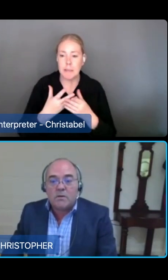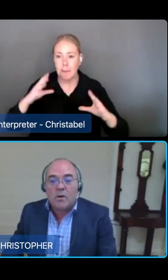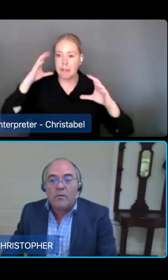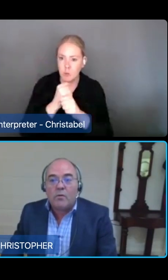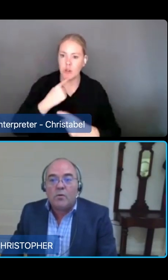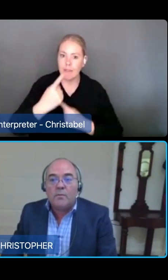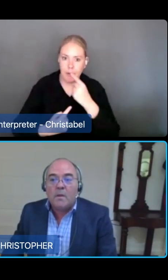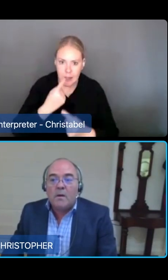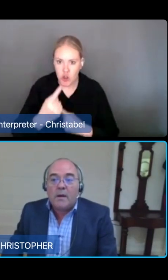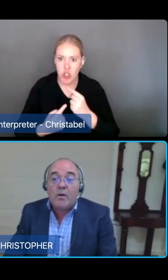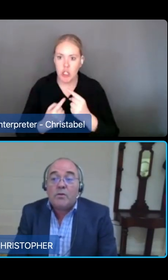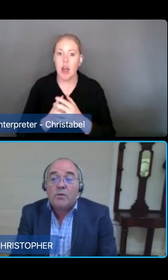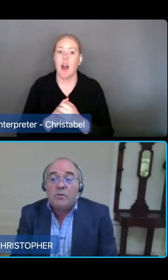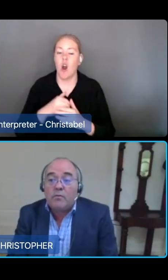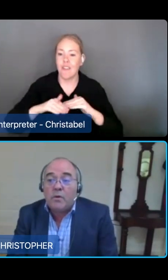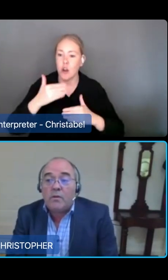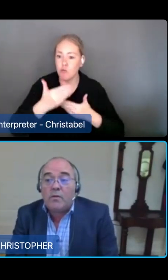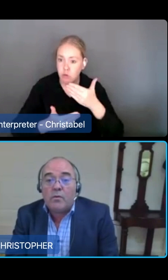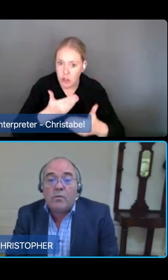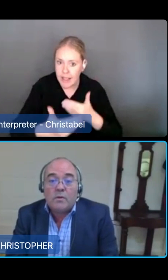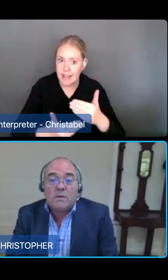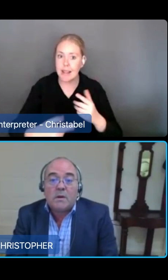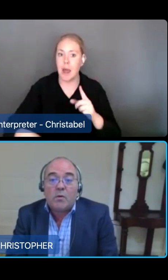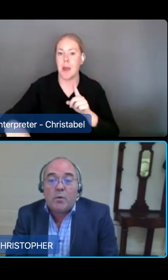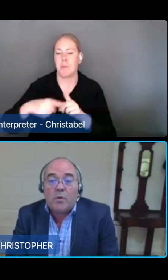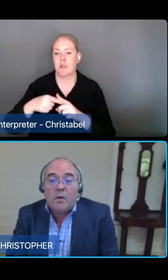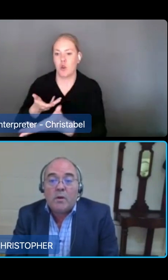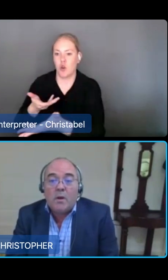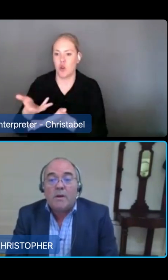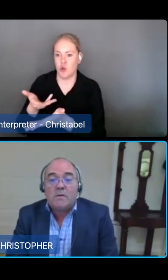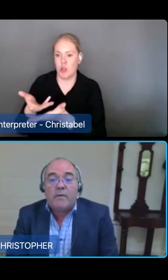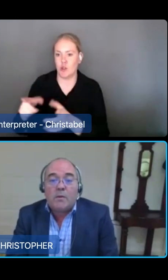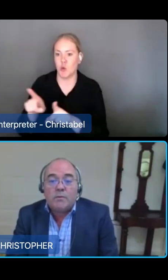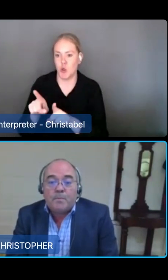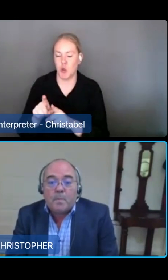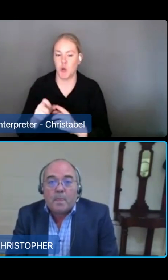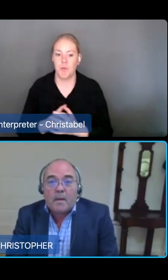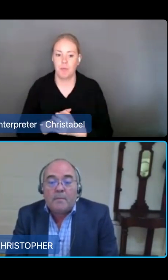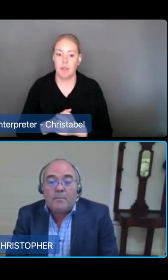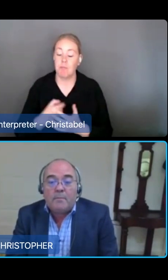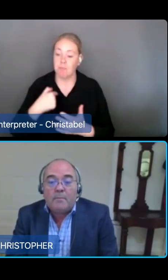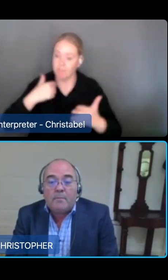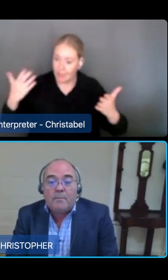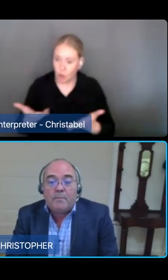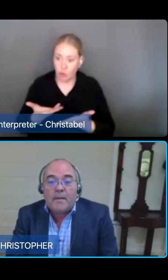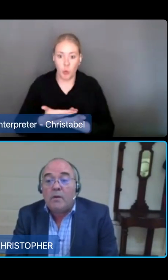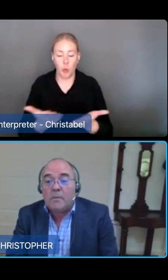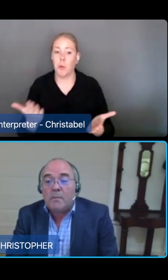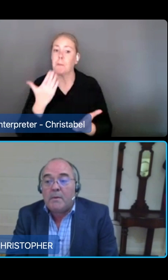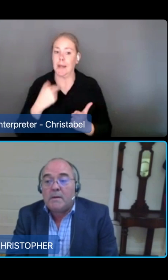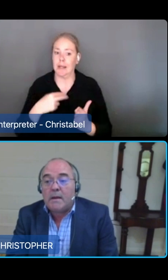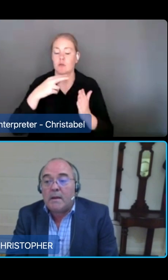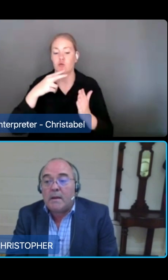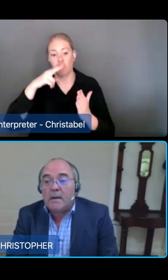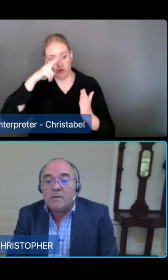consultation overall. I encourage you to read through the summary report when it is available. Thank you for your time.